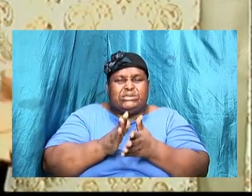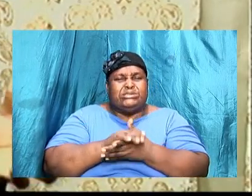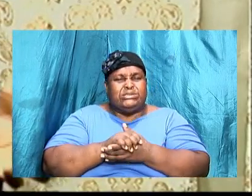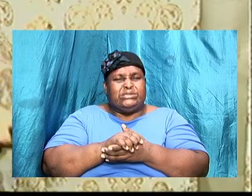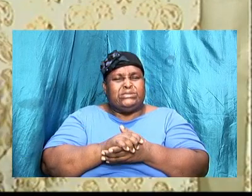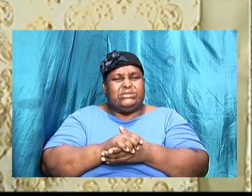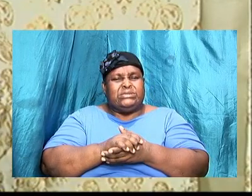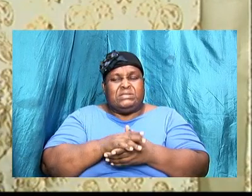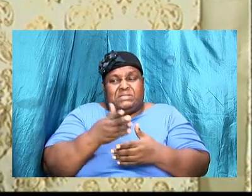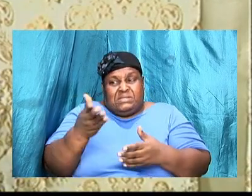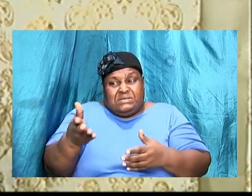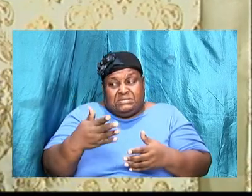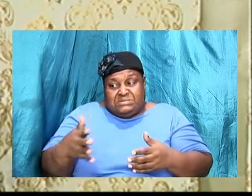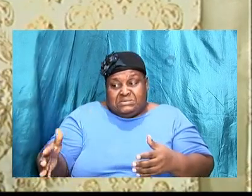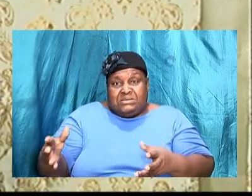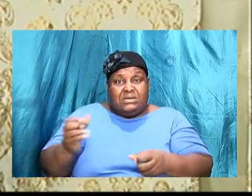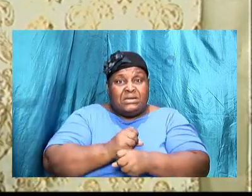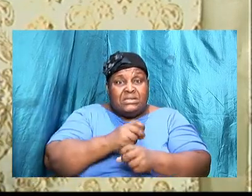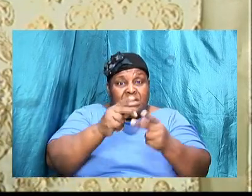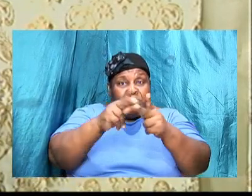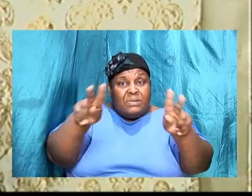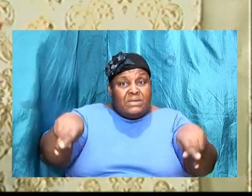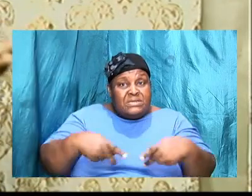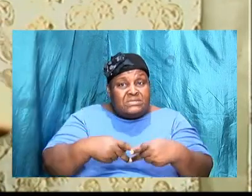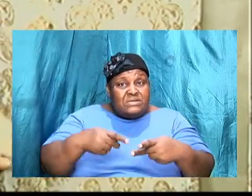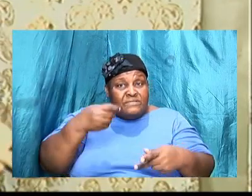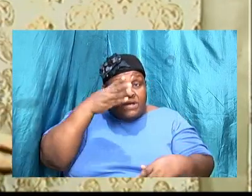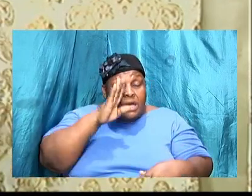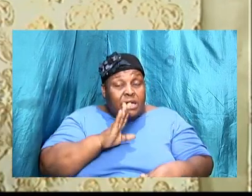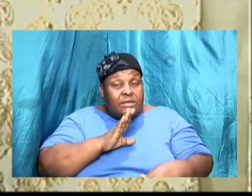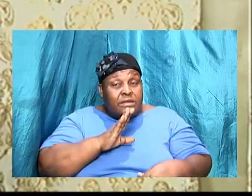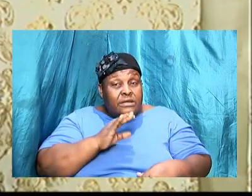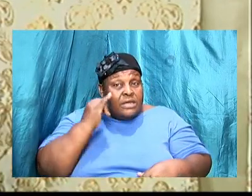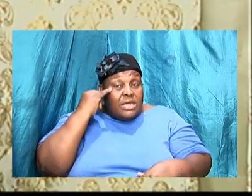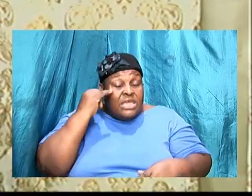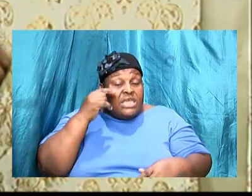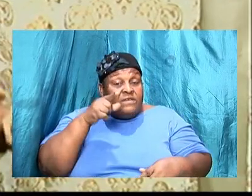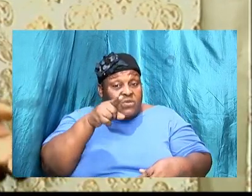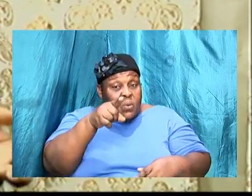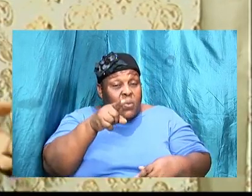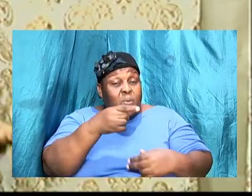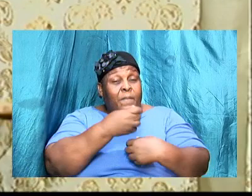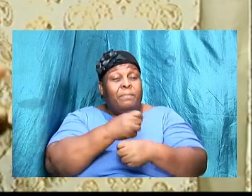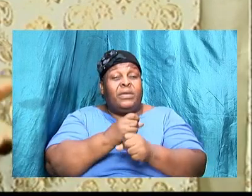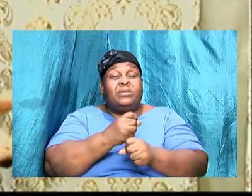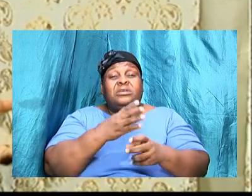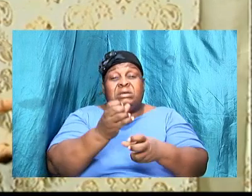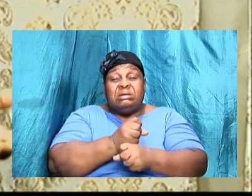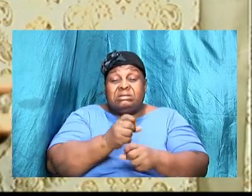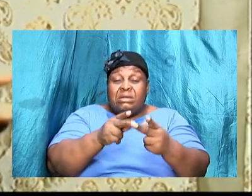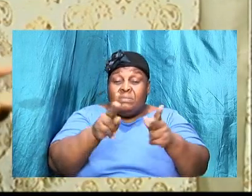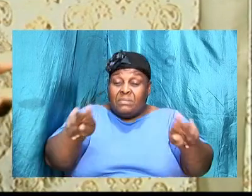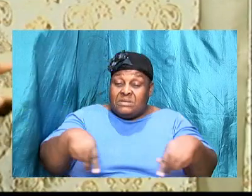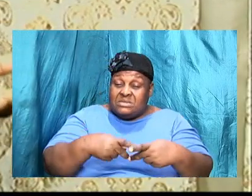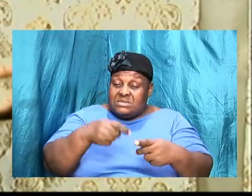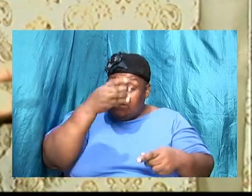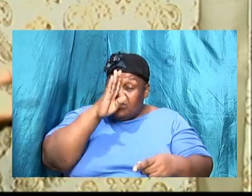place of God. If you allow it to take the place of God, you're to make the decision now as